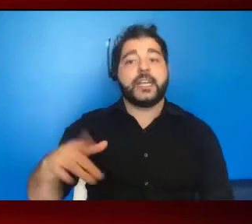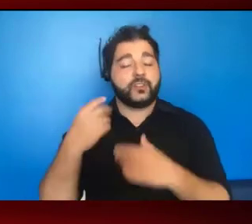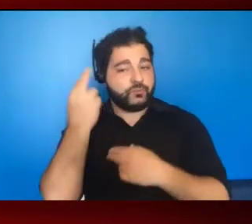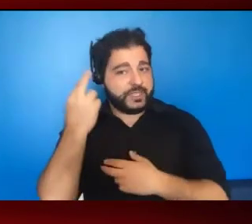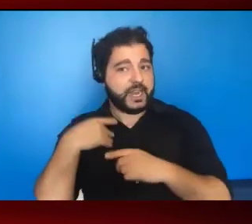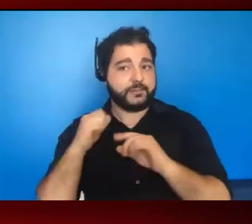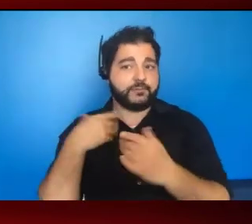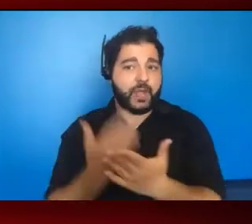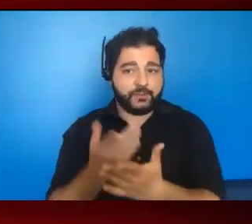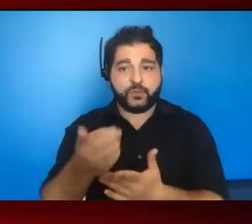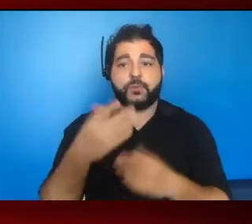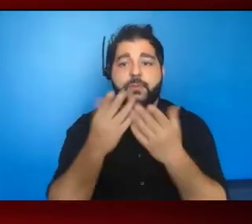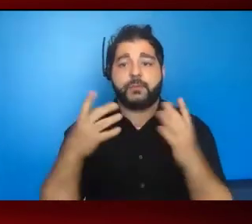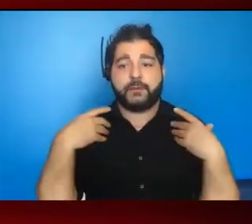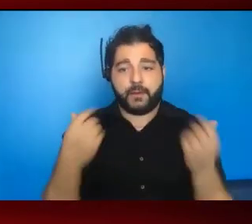ran the